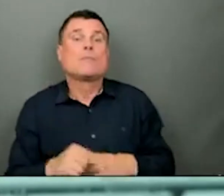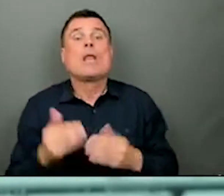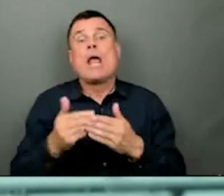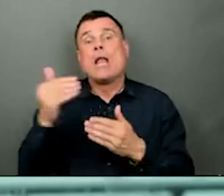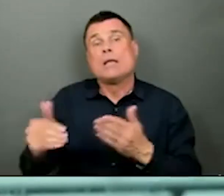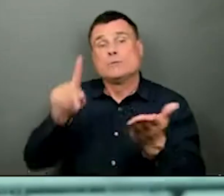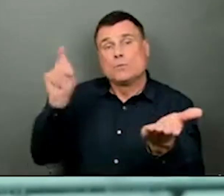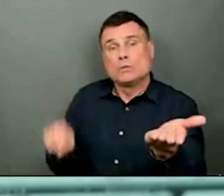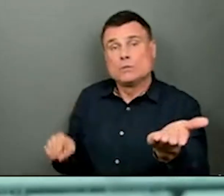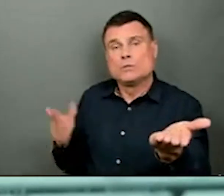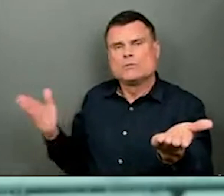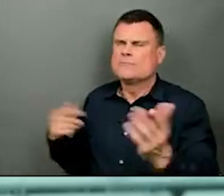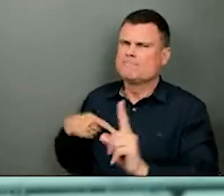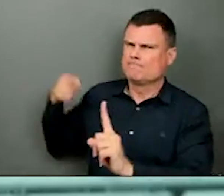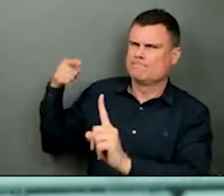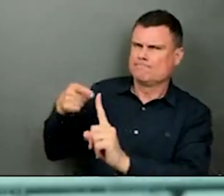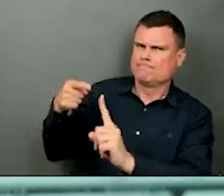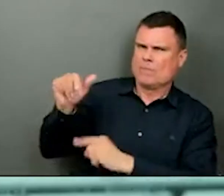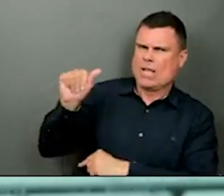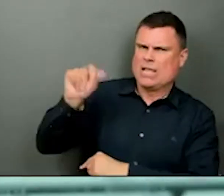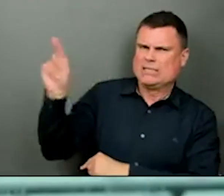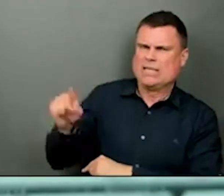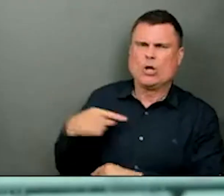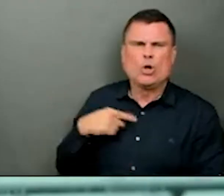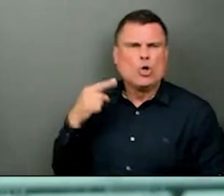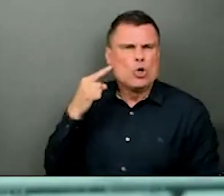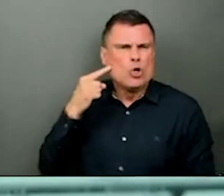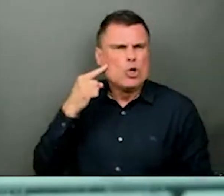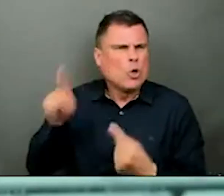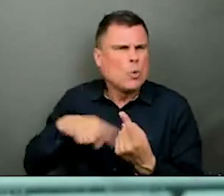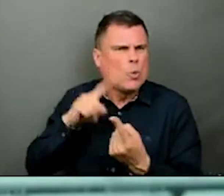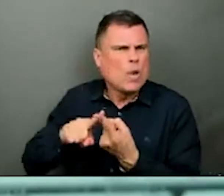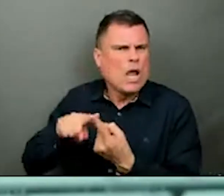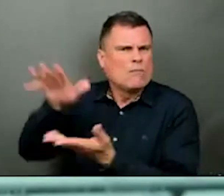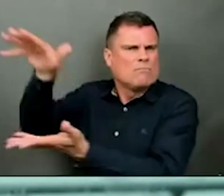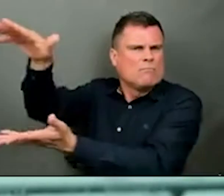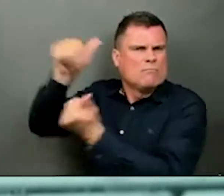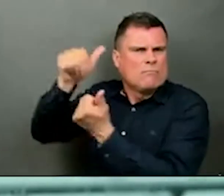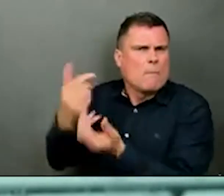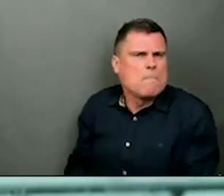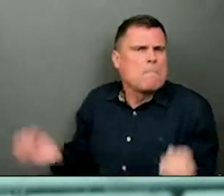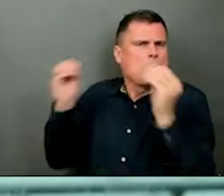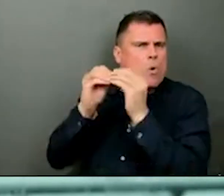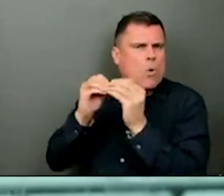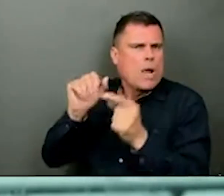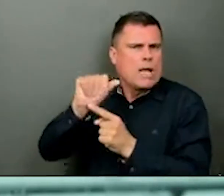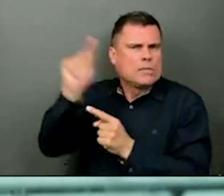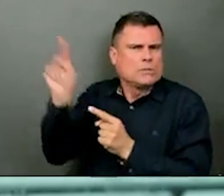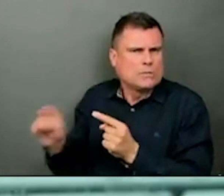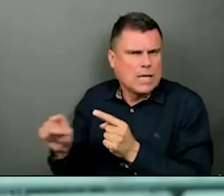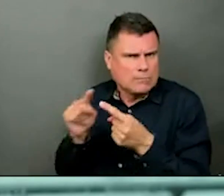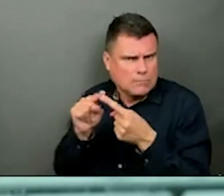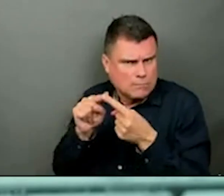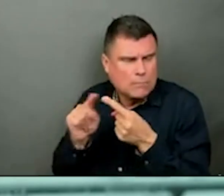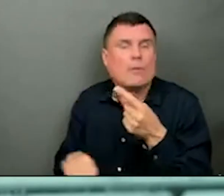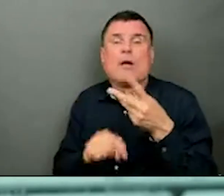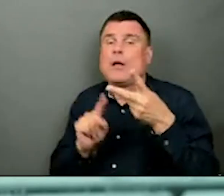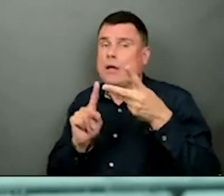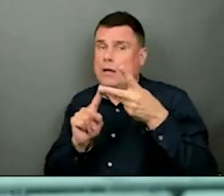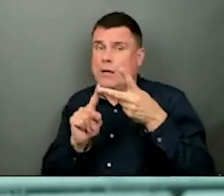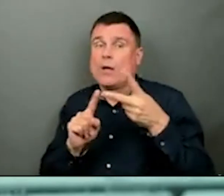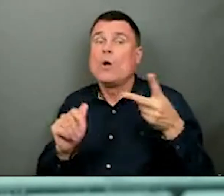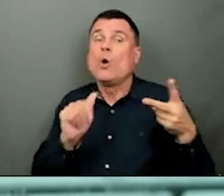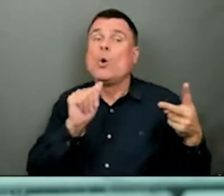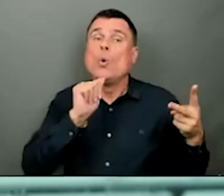that, and also on pregnant women. I've received a few notifications that some of them are being told that they are now being